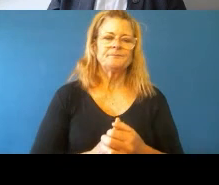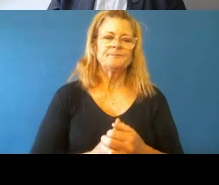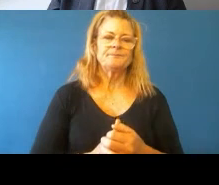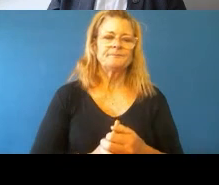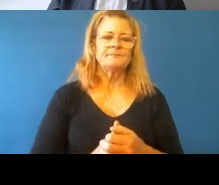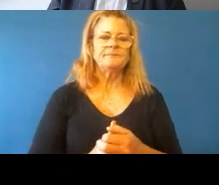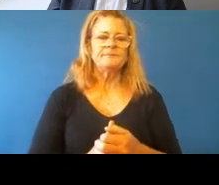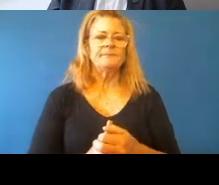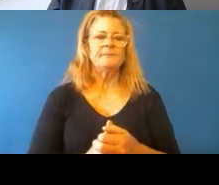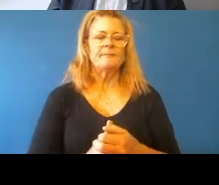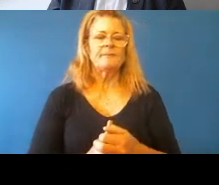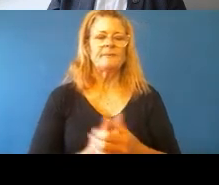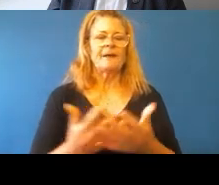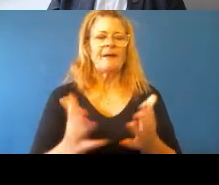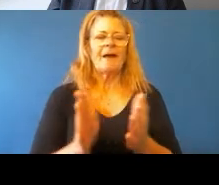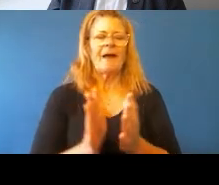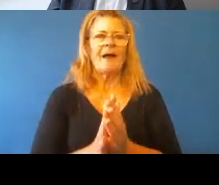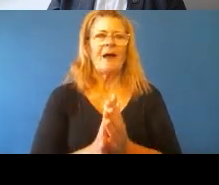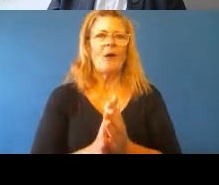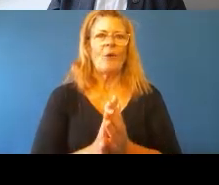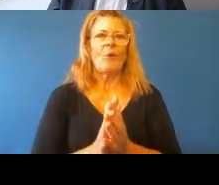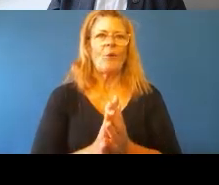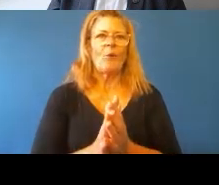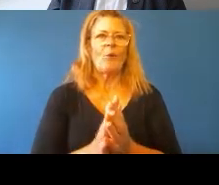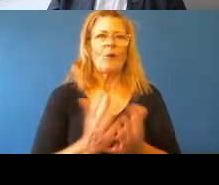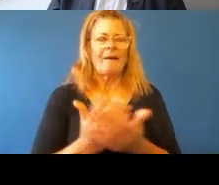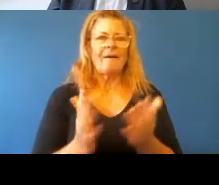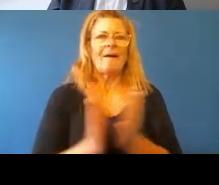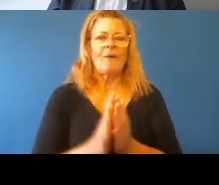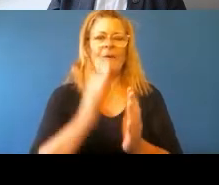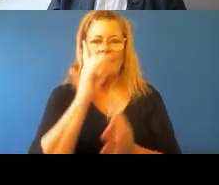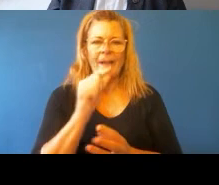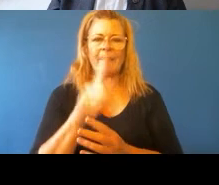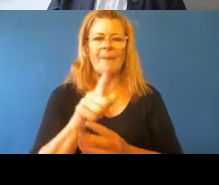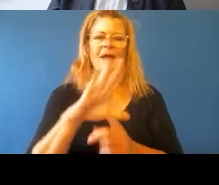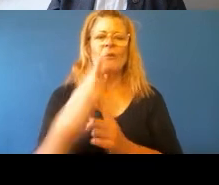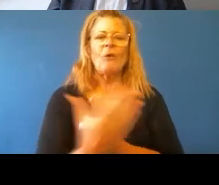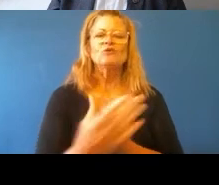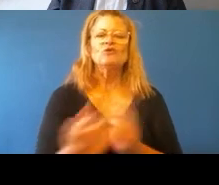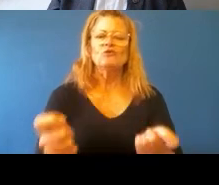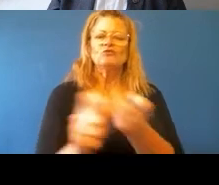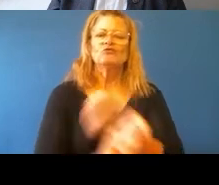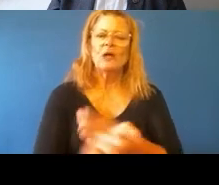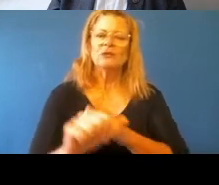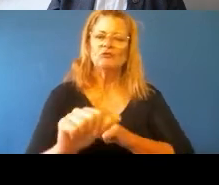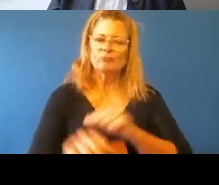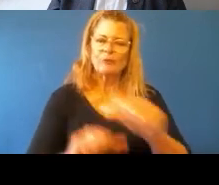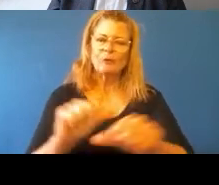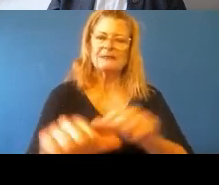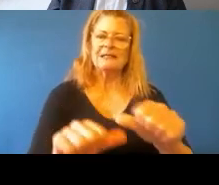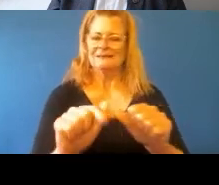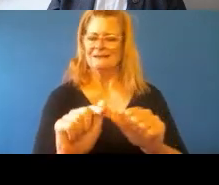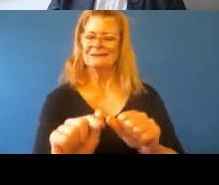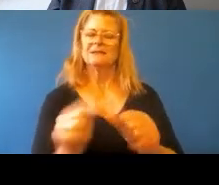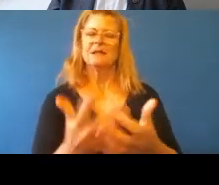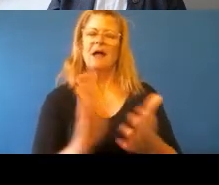yeah, how is that place to that cultural change project to have a foundation